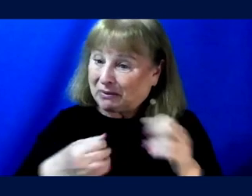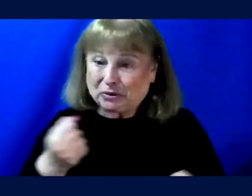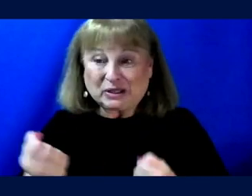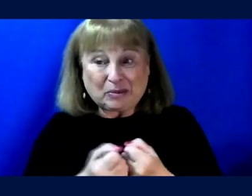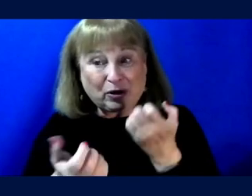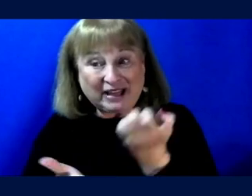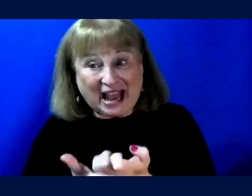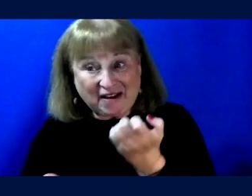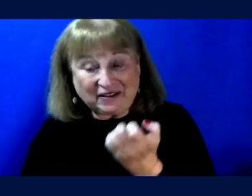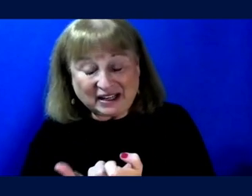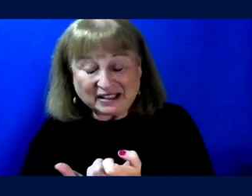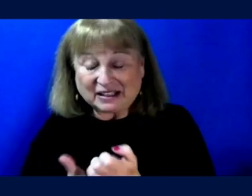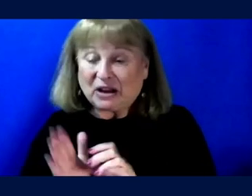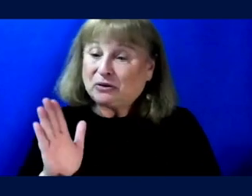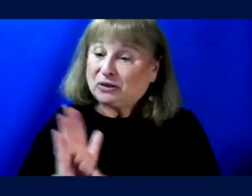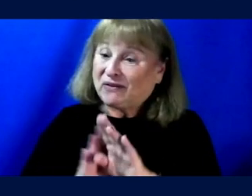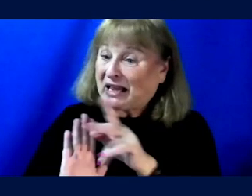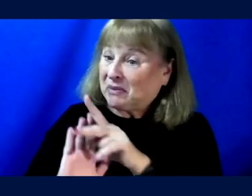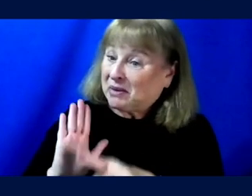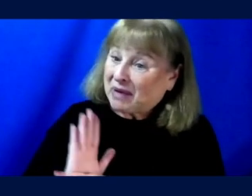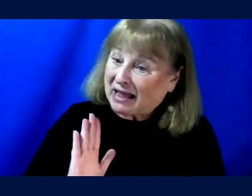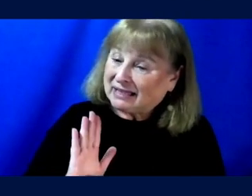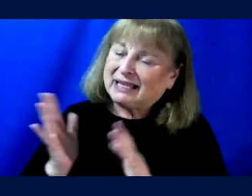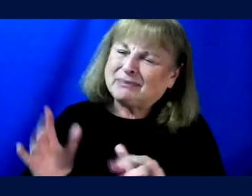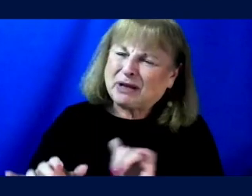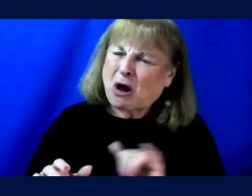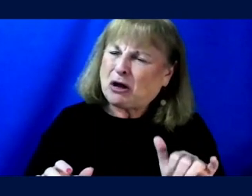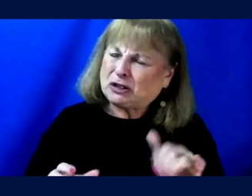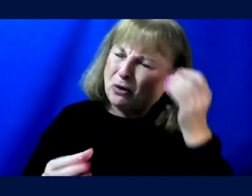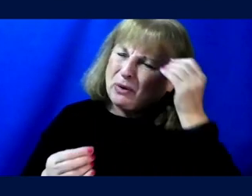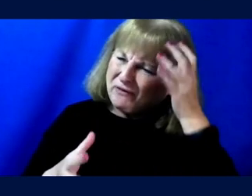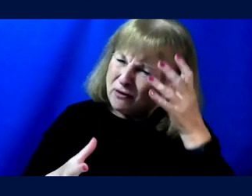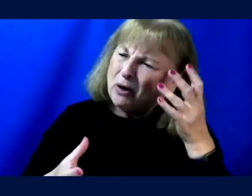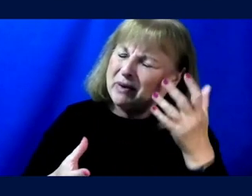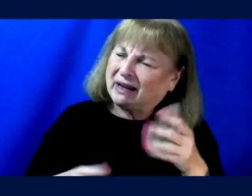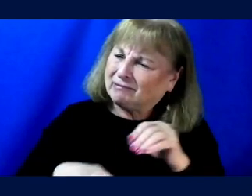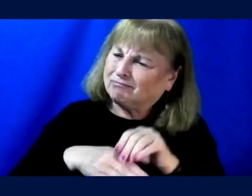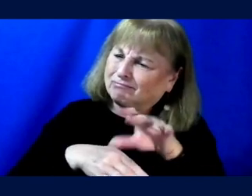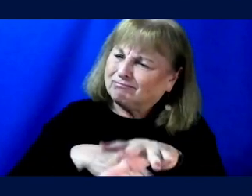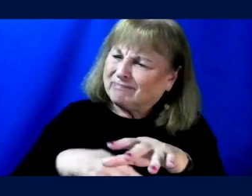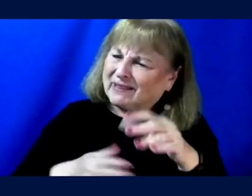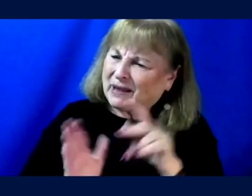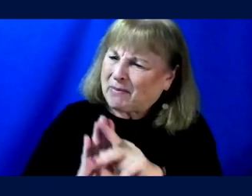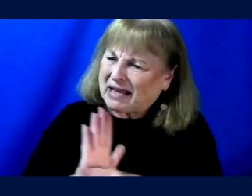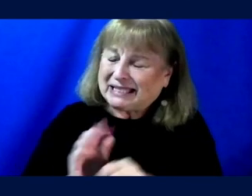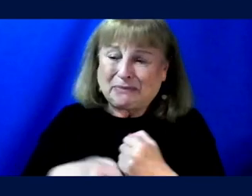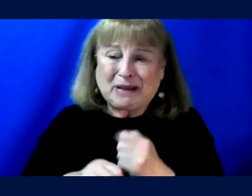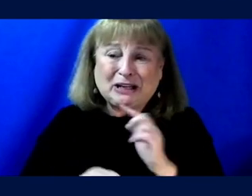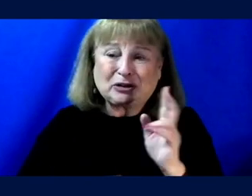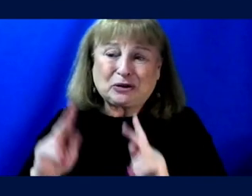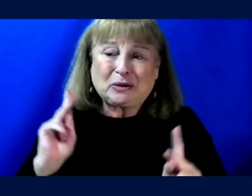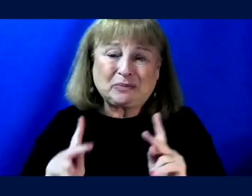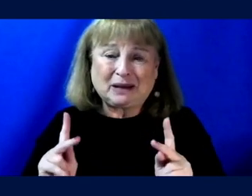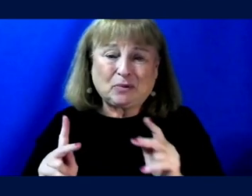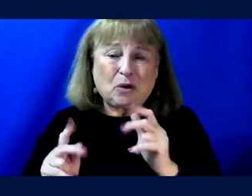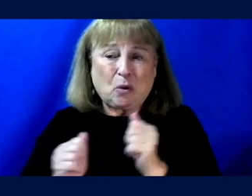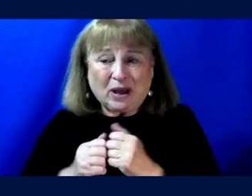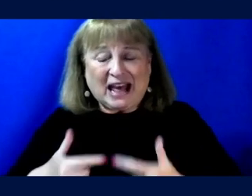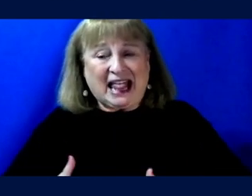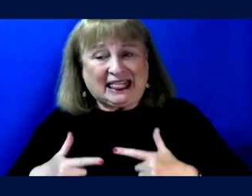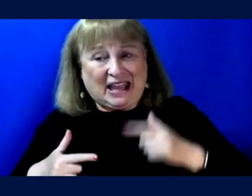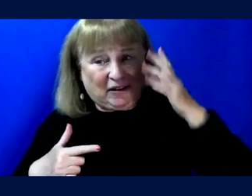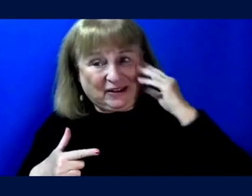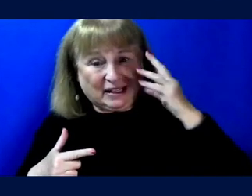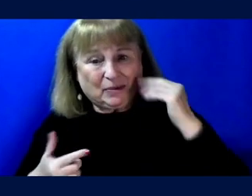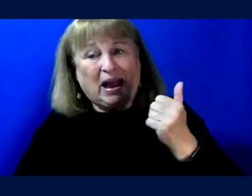evidence, to develop the policies, policies, but also informing the policies, right? Making sure people with lived experience are